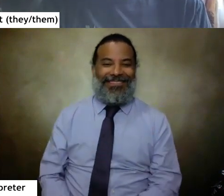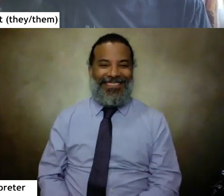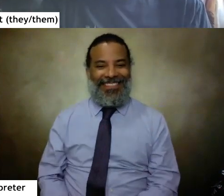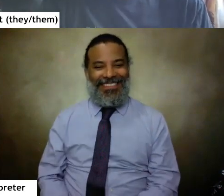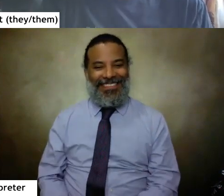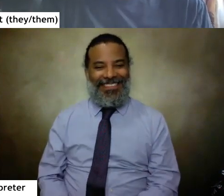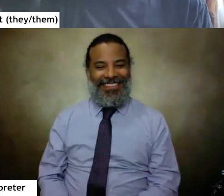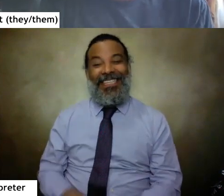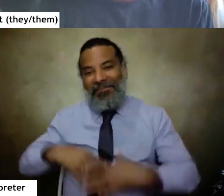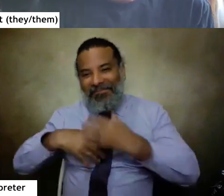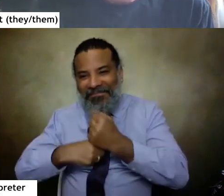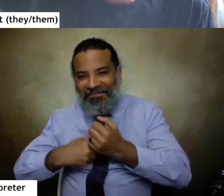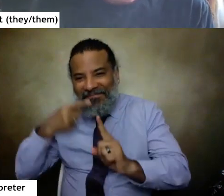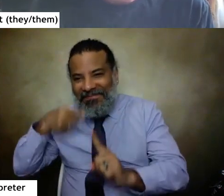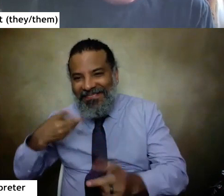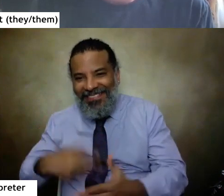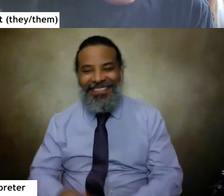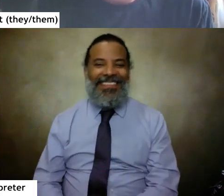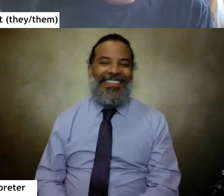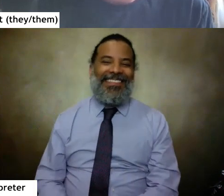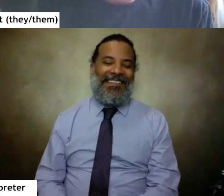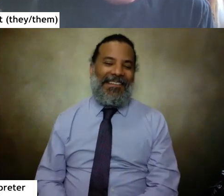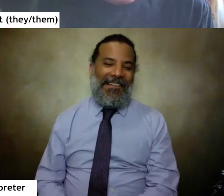in summary we